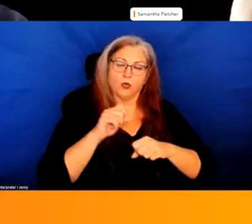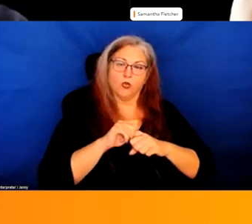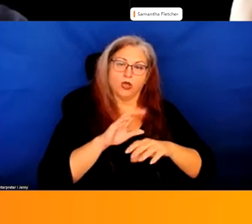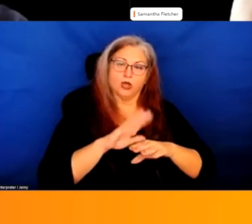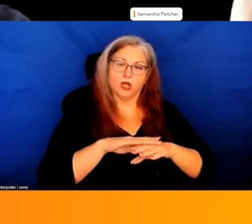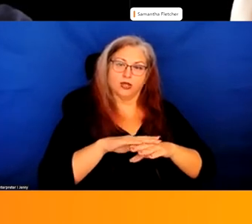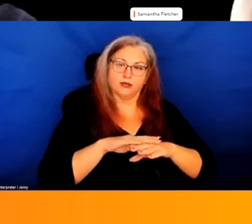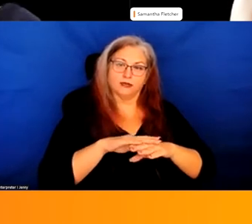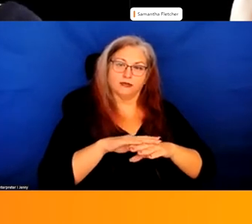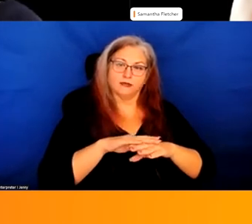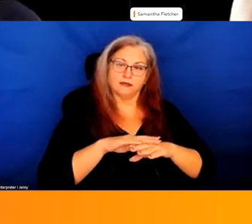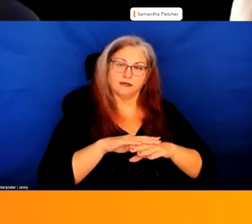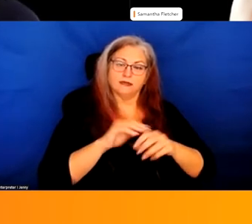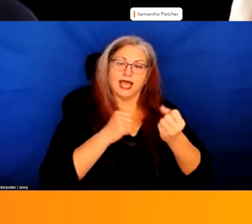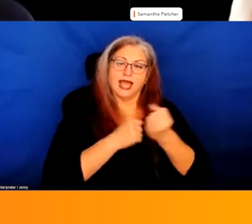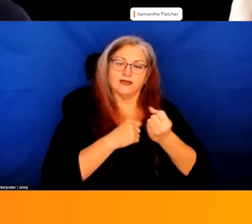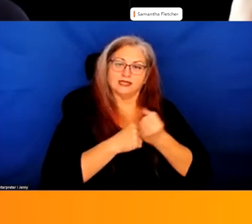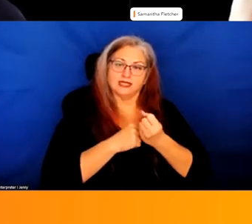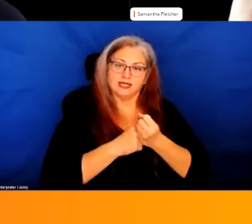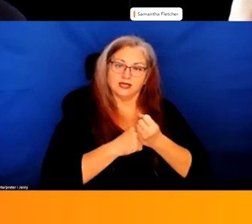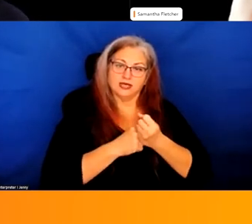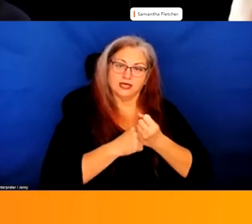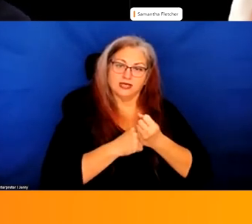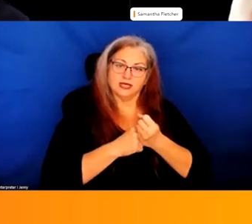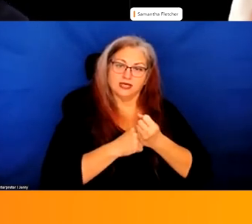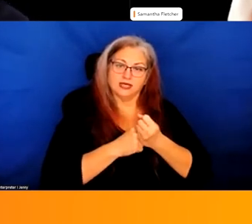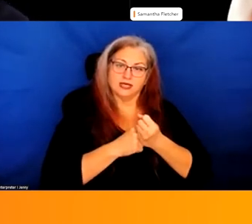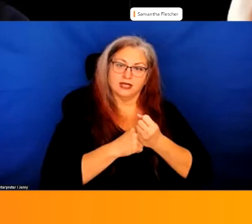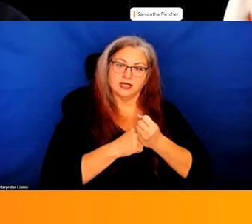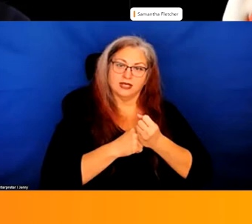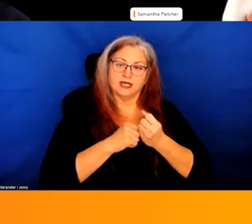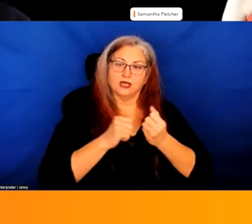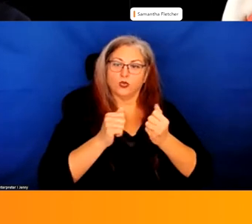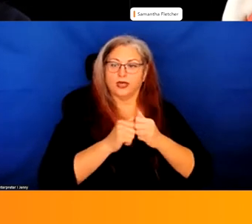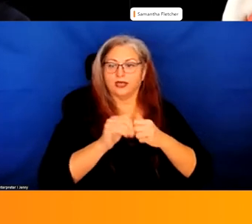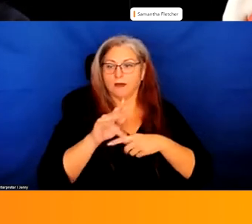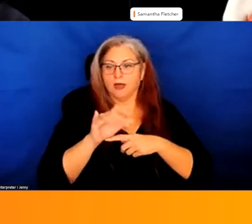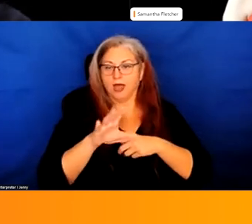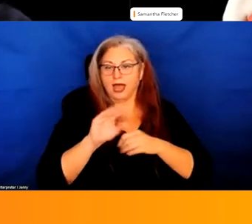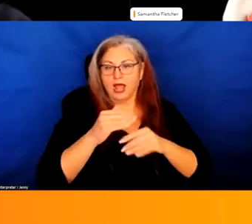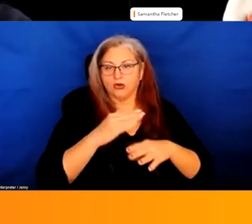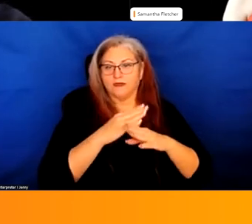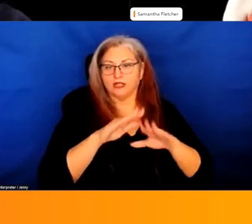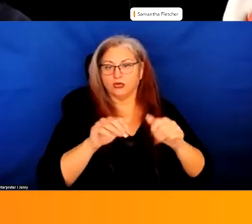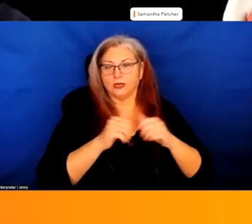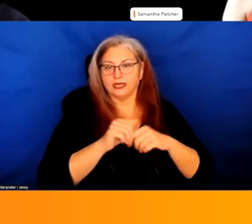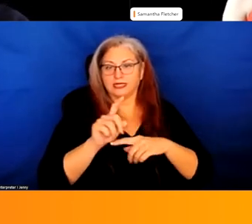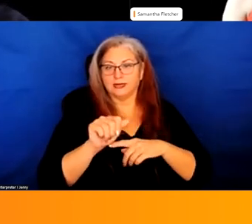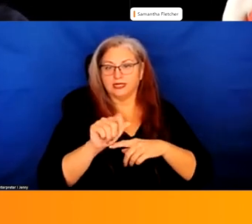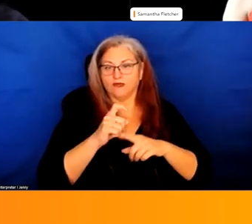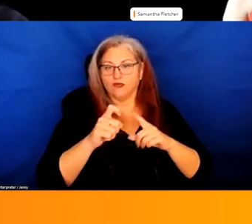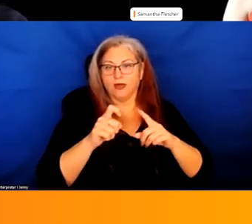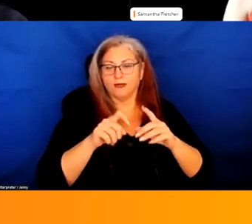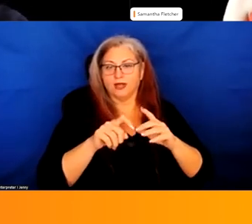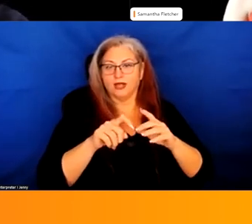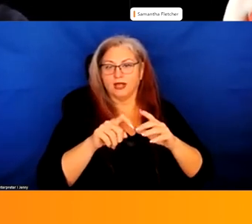advocacy campaigns sitting around the school prison pipeline. And how do we prevent students with disabilities from entering